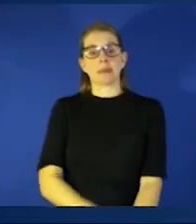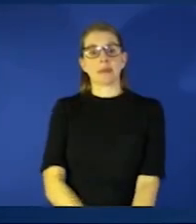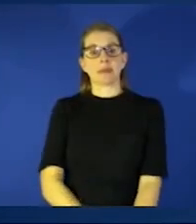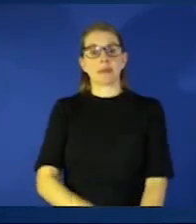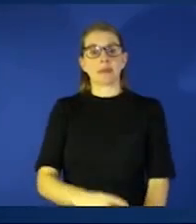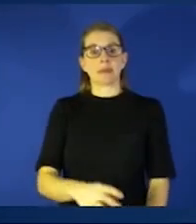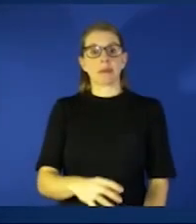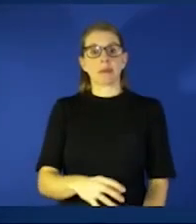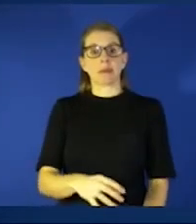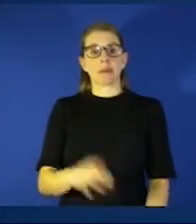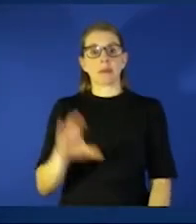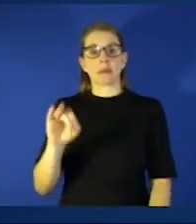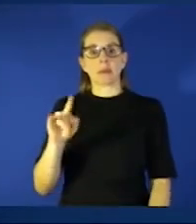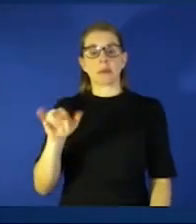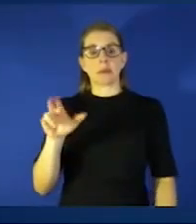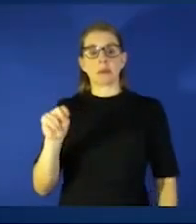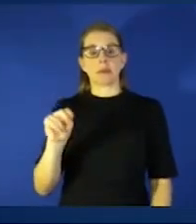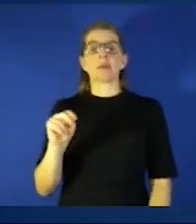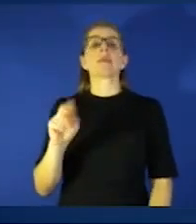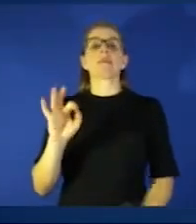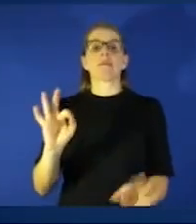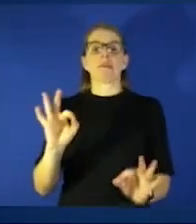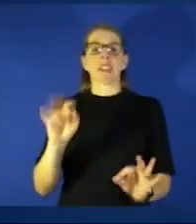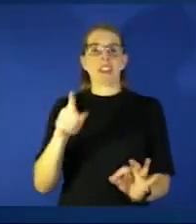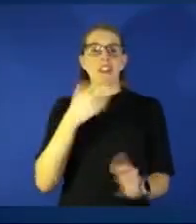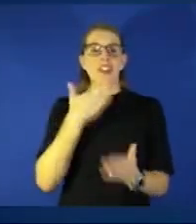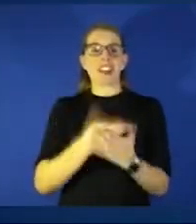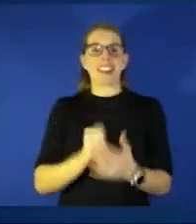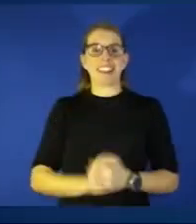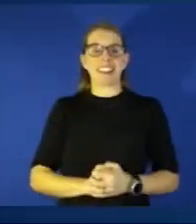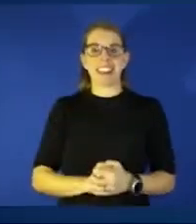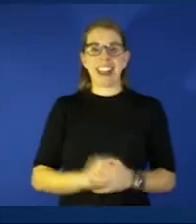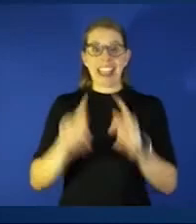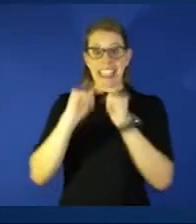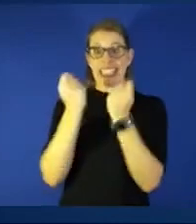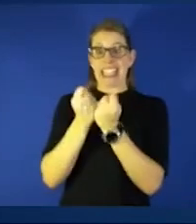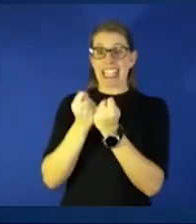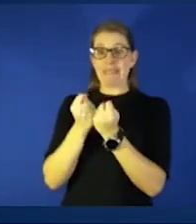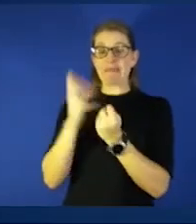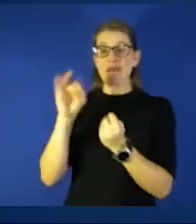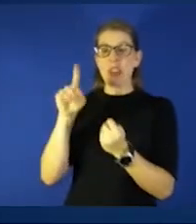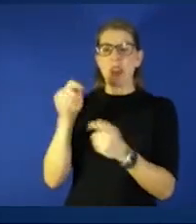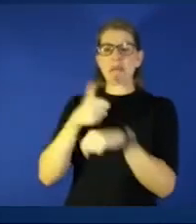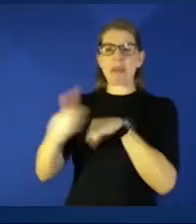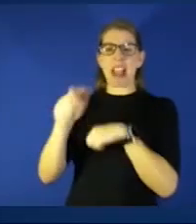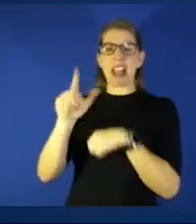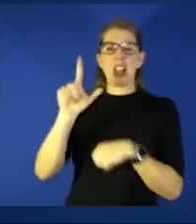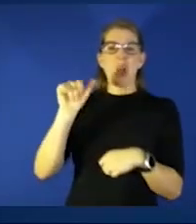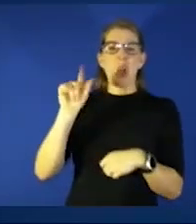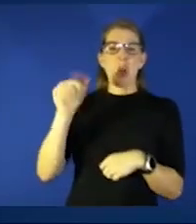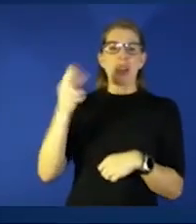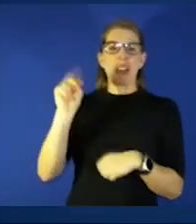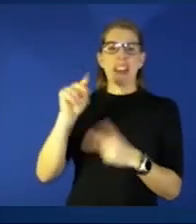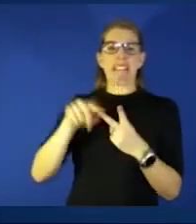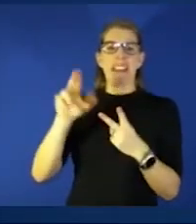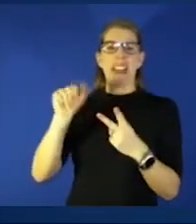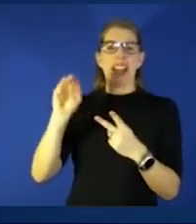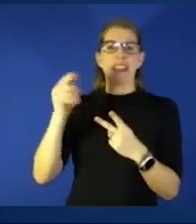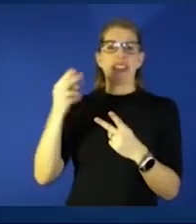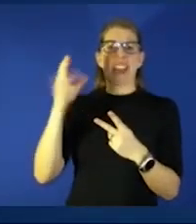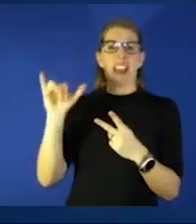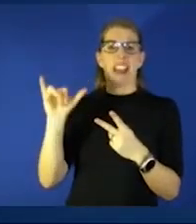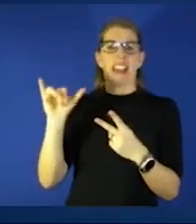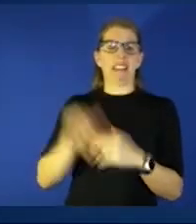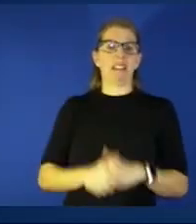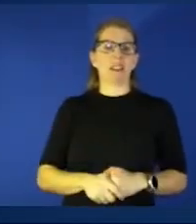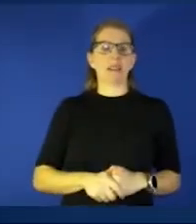oh there you go you're good our team hadn't unmuted you we're going to blame logan and andrew christmas gremlins they try